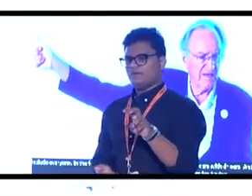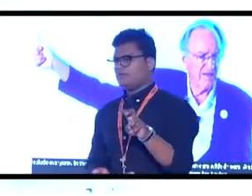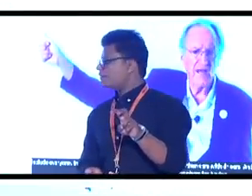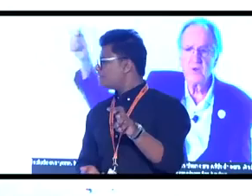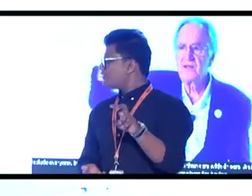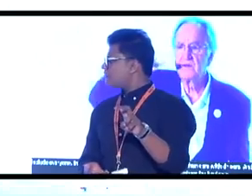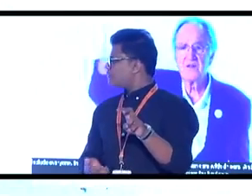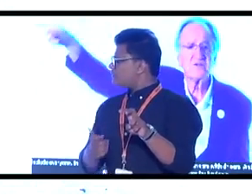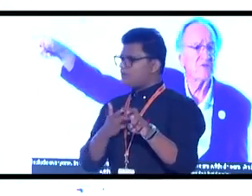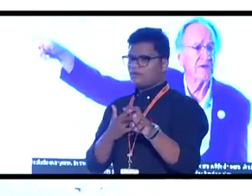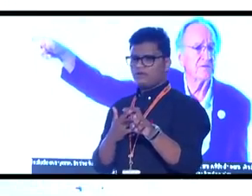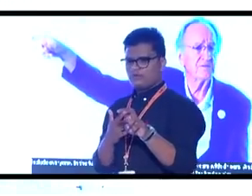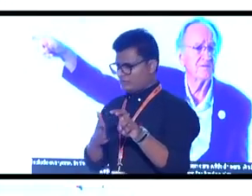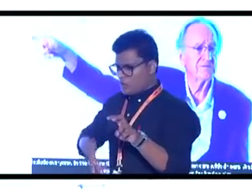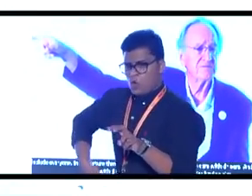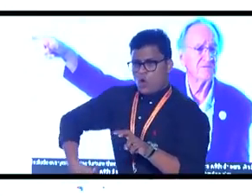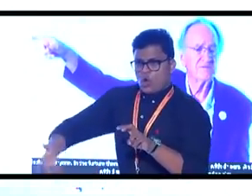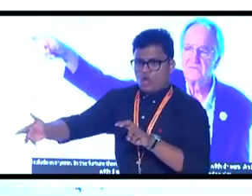And I thought, how do I get across the street?